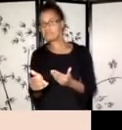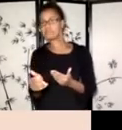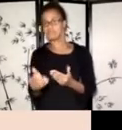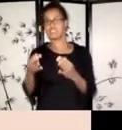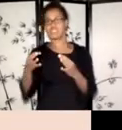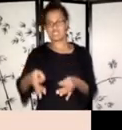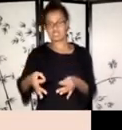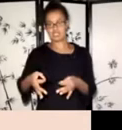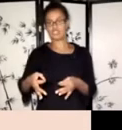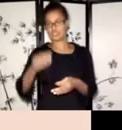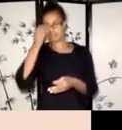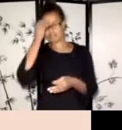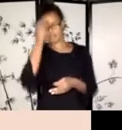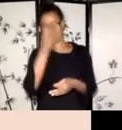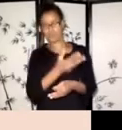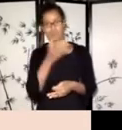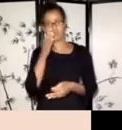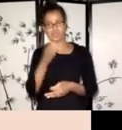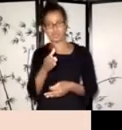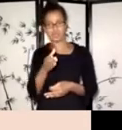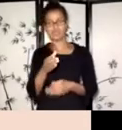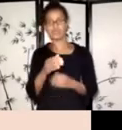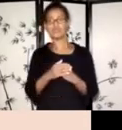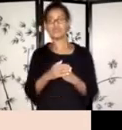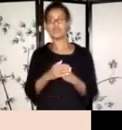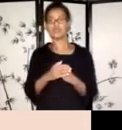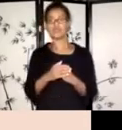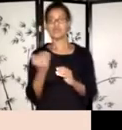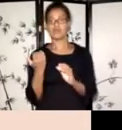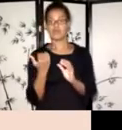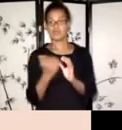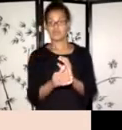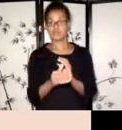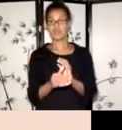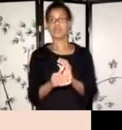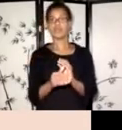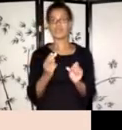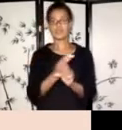uh, you'll get, uh, an email through the smart simple system.